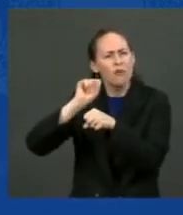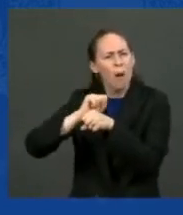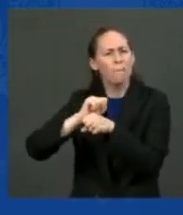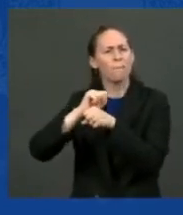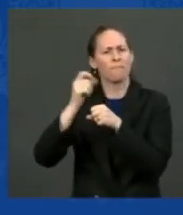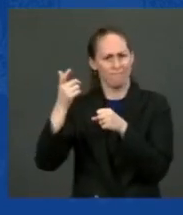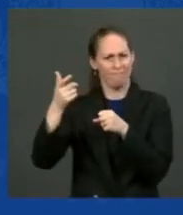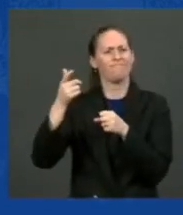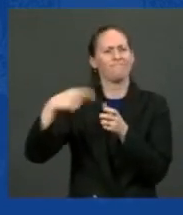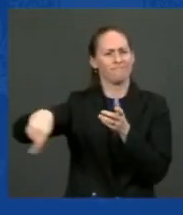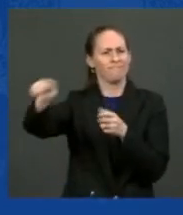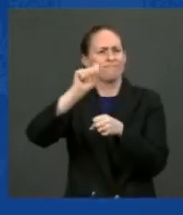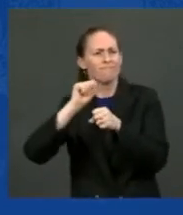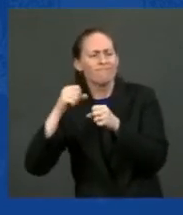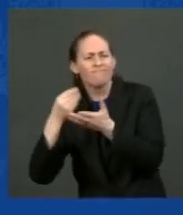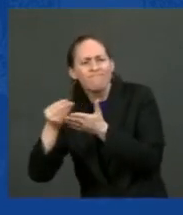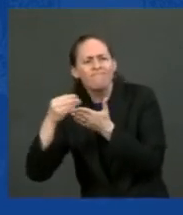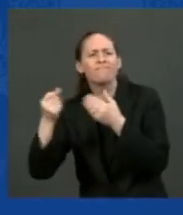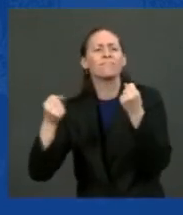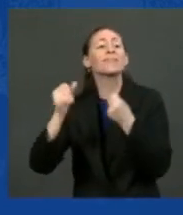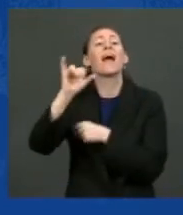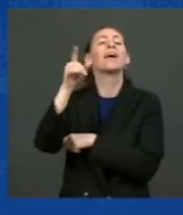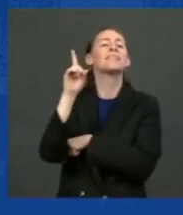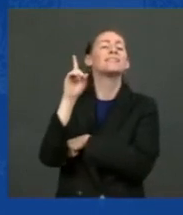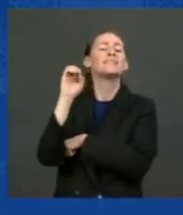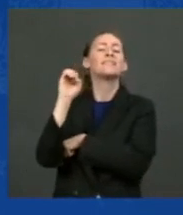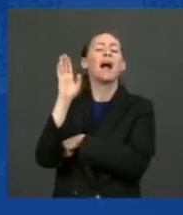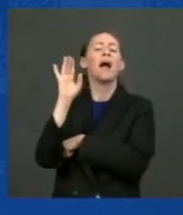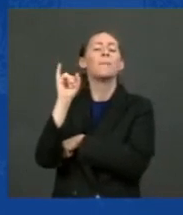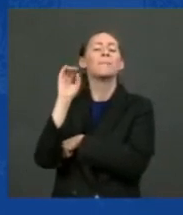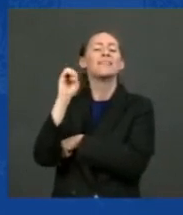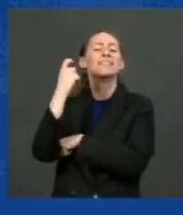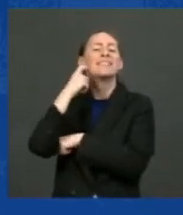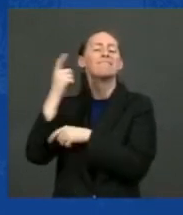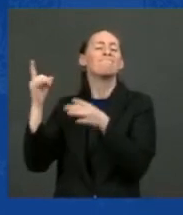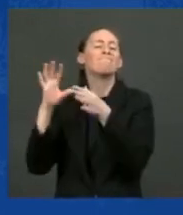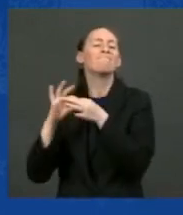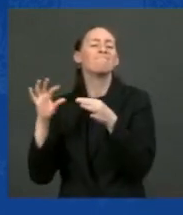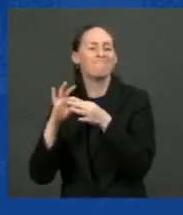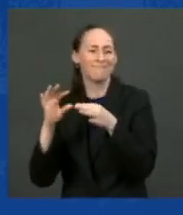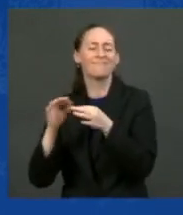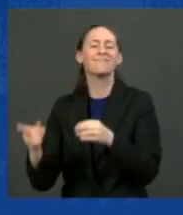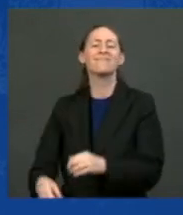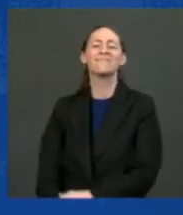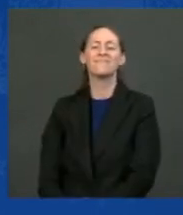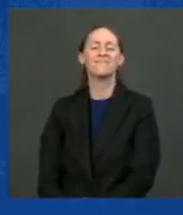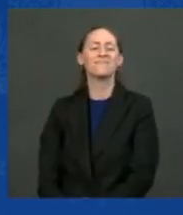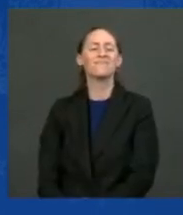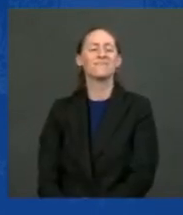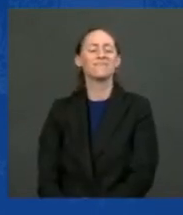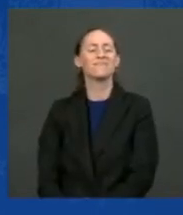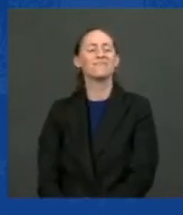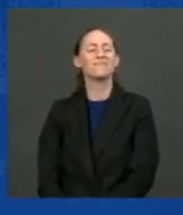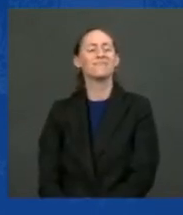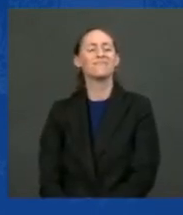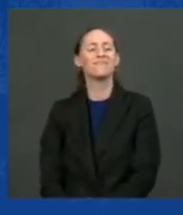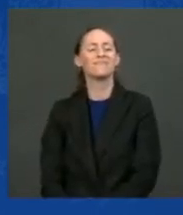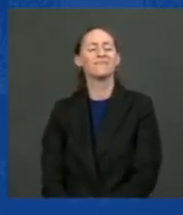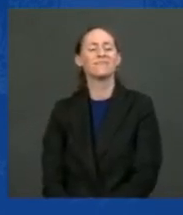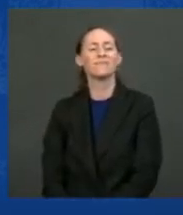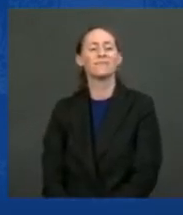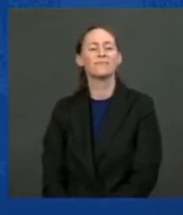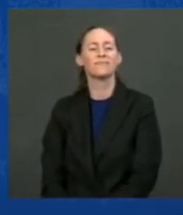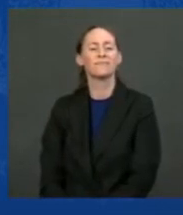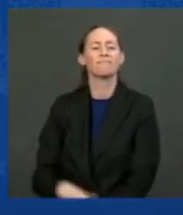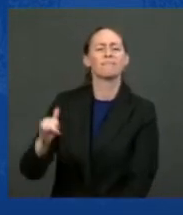sinks and showers. Yeah. Now, what's he going to do about that? And also, what's he going to do about people are flushing toilets 10 times, 15 times? He